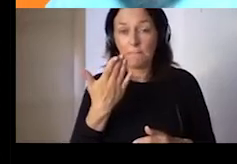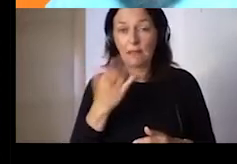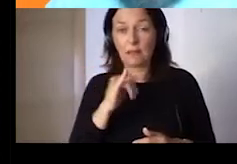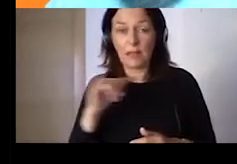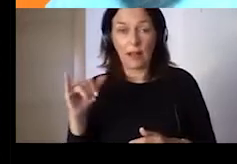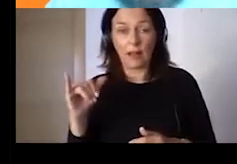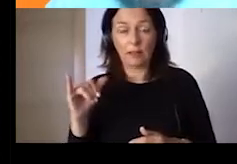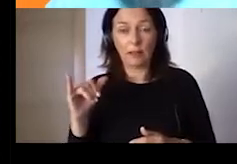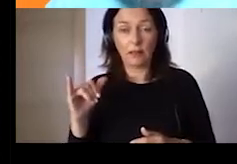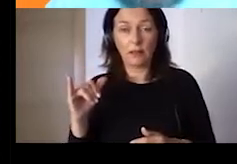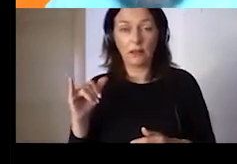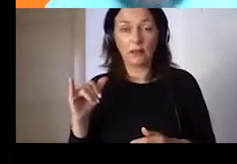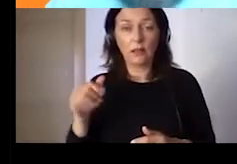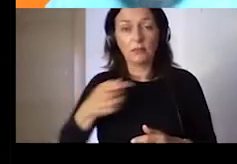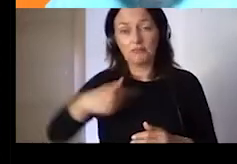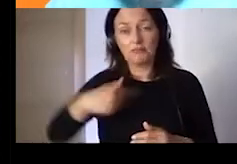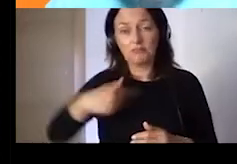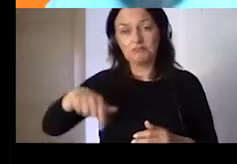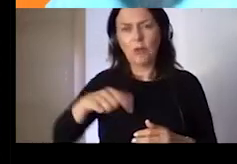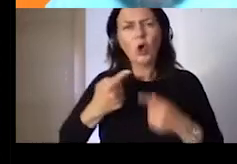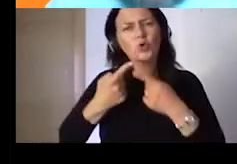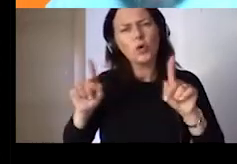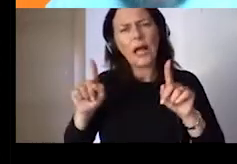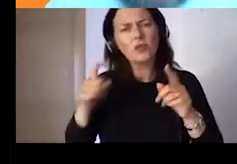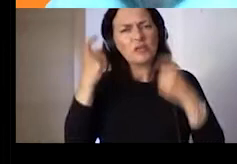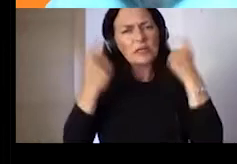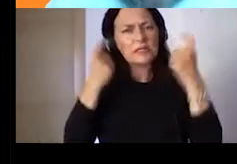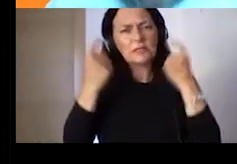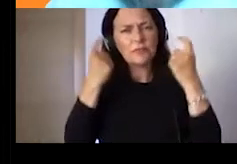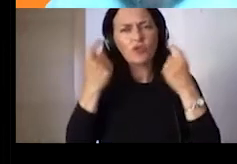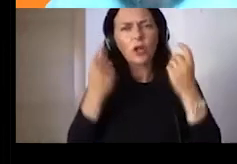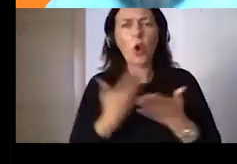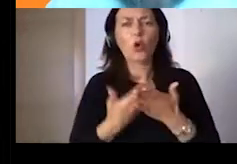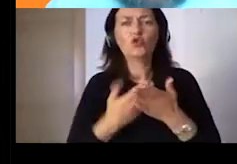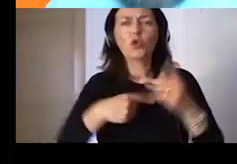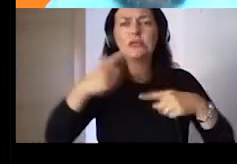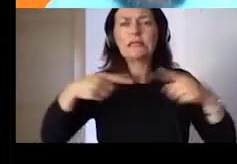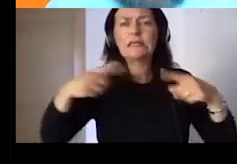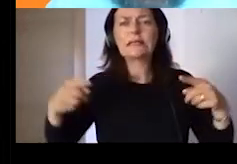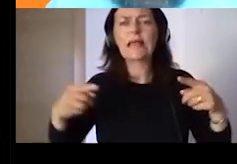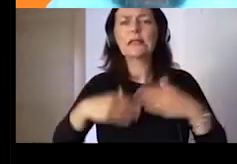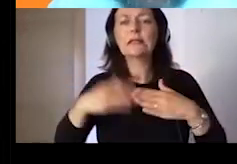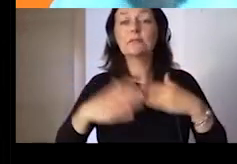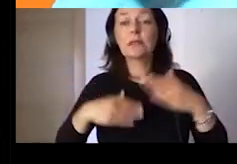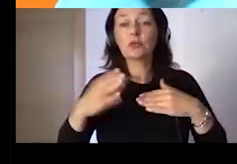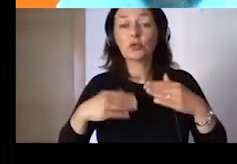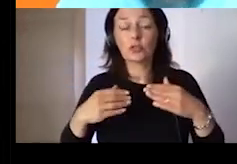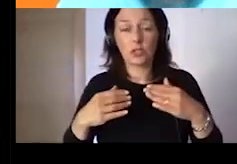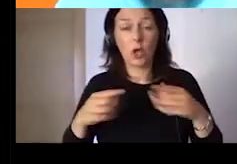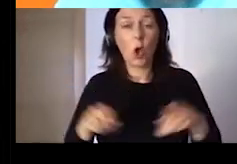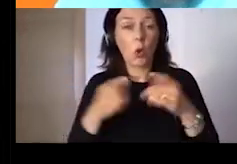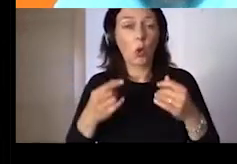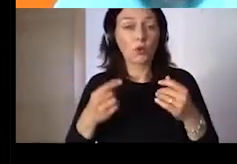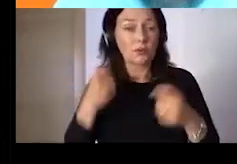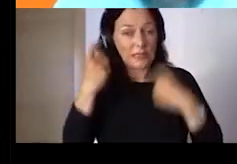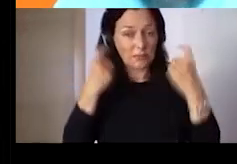And we are trying to identify a new interpretation of basic digital skills. Probably